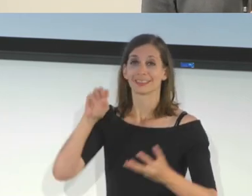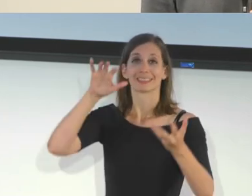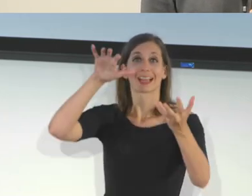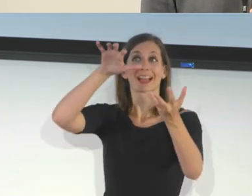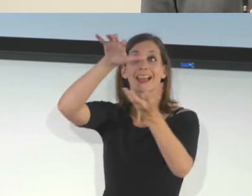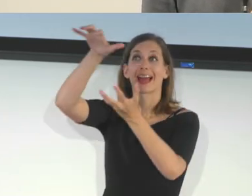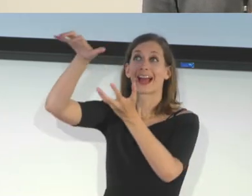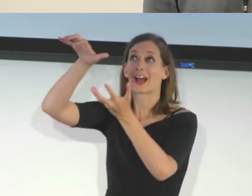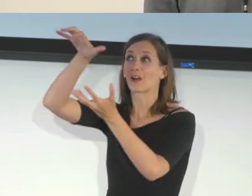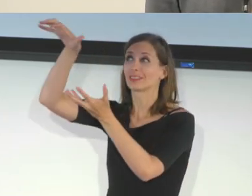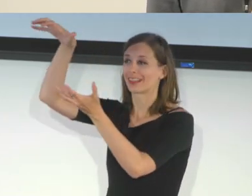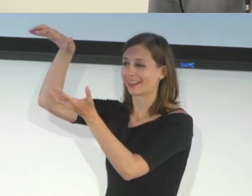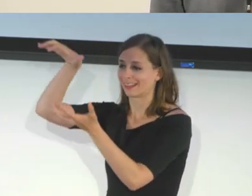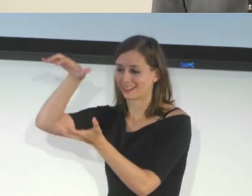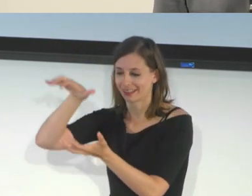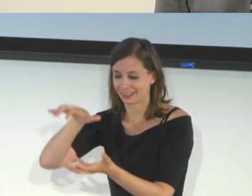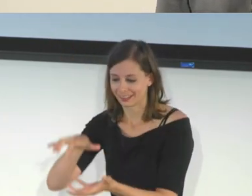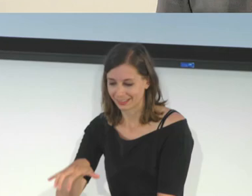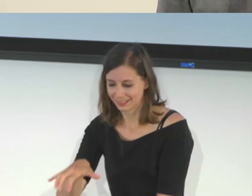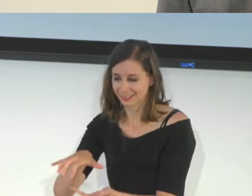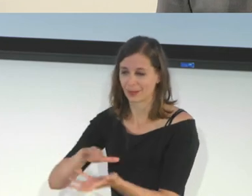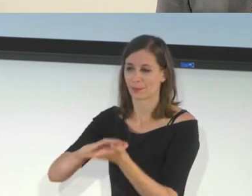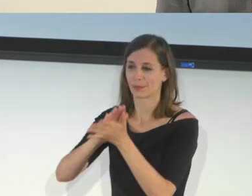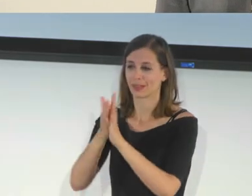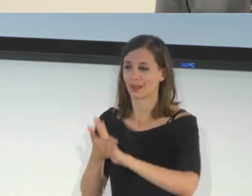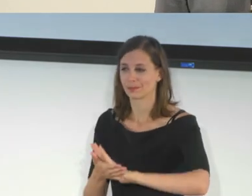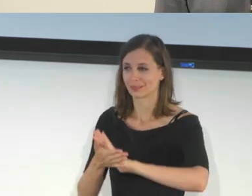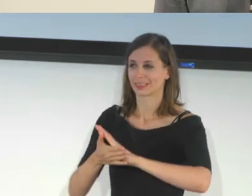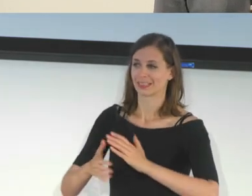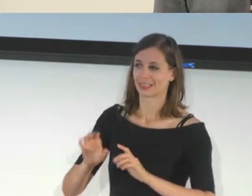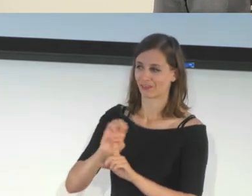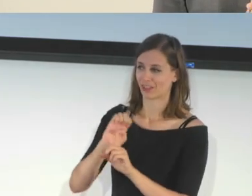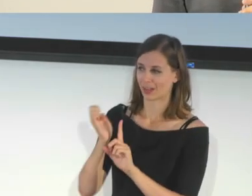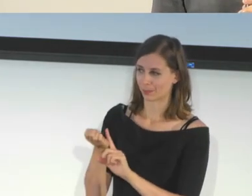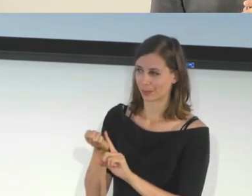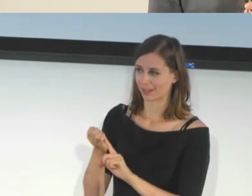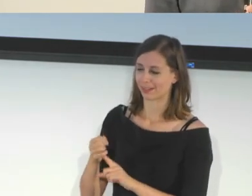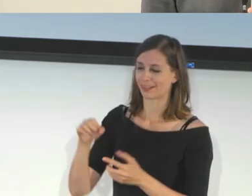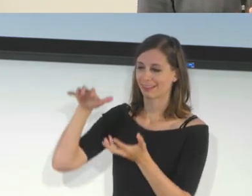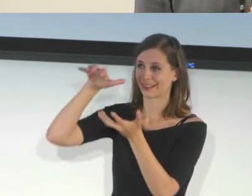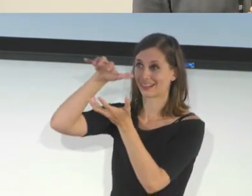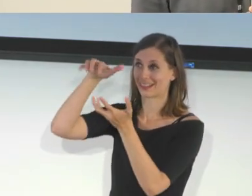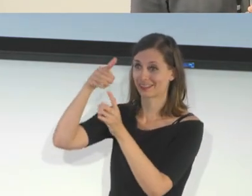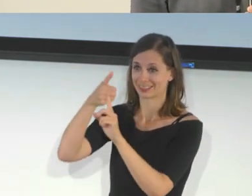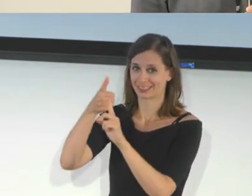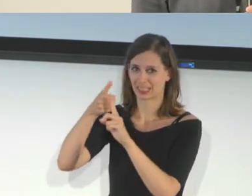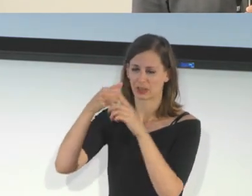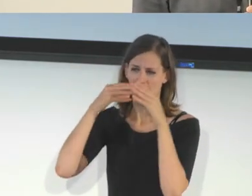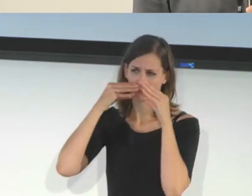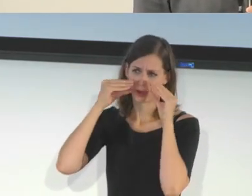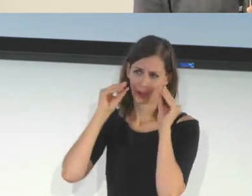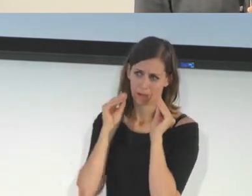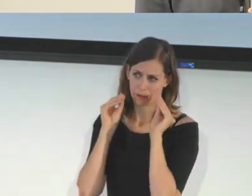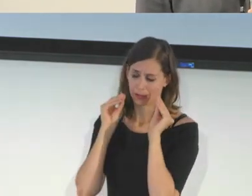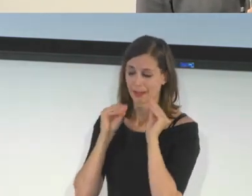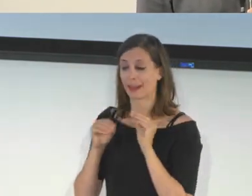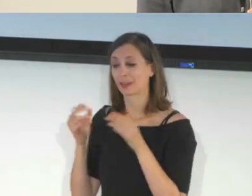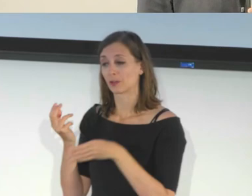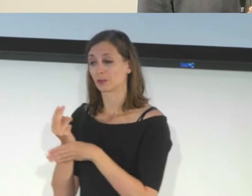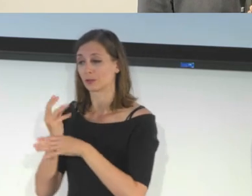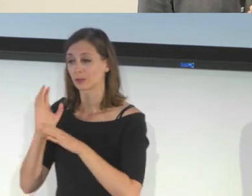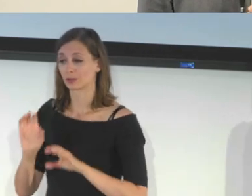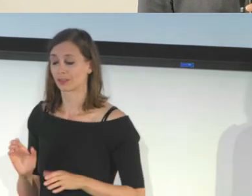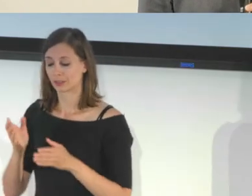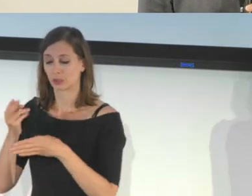environment. And those clouds are kind of frowning clouds. And the user is able to hold up a heart gesture while wearing the